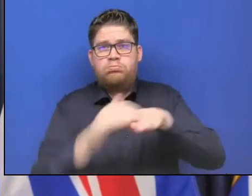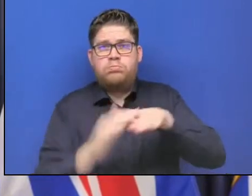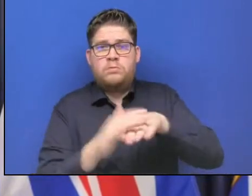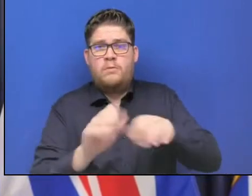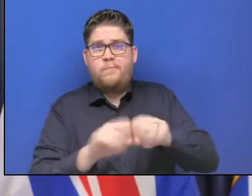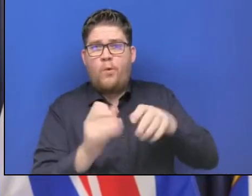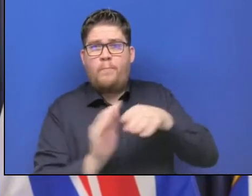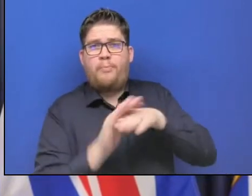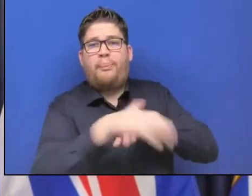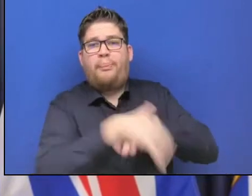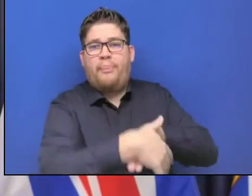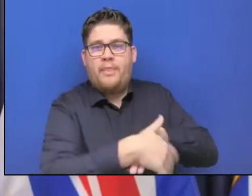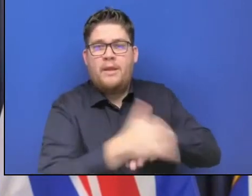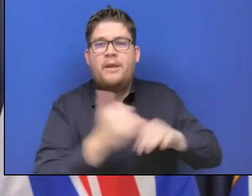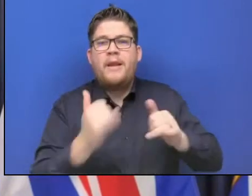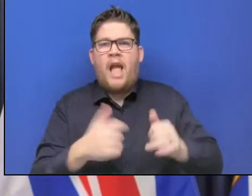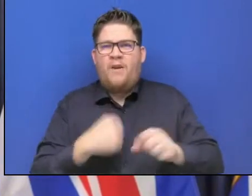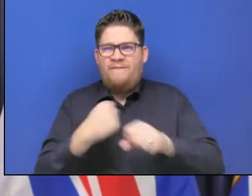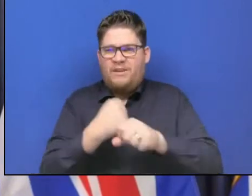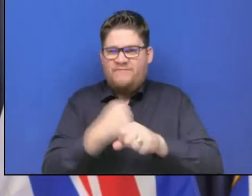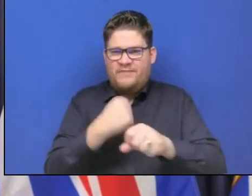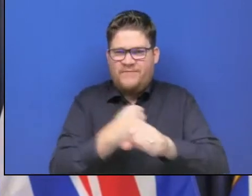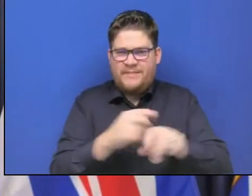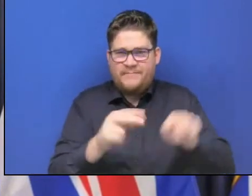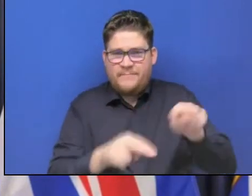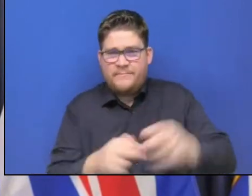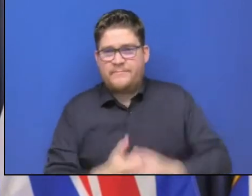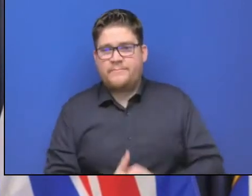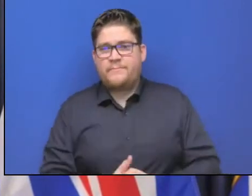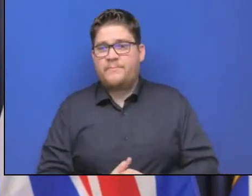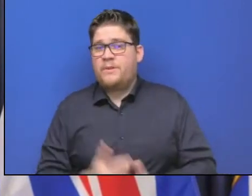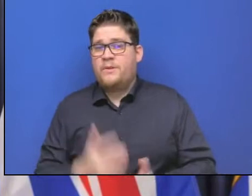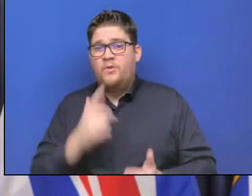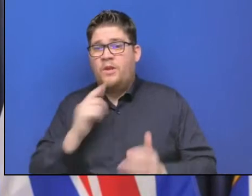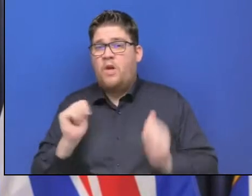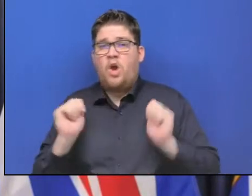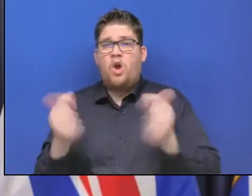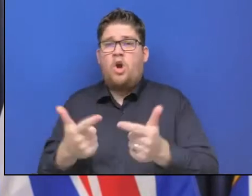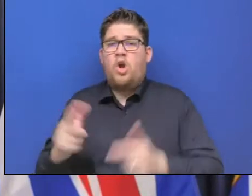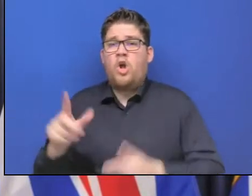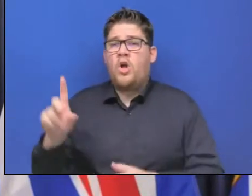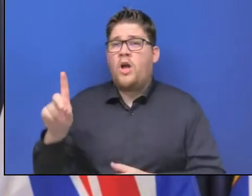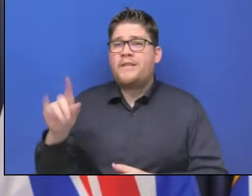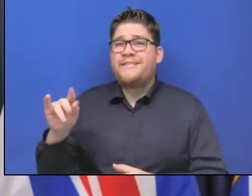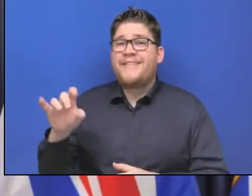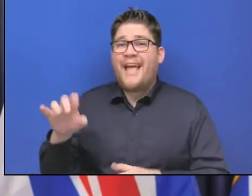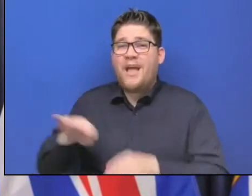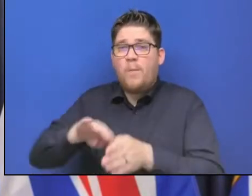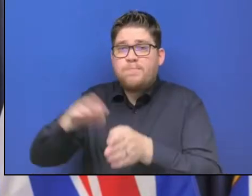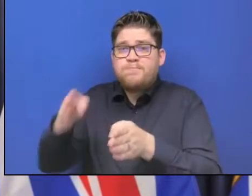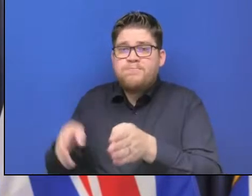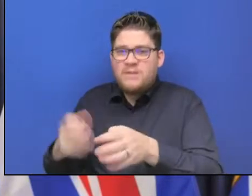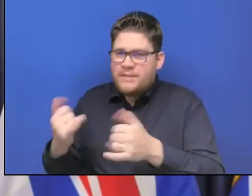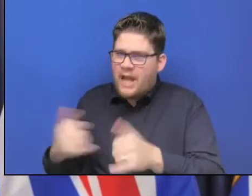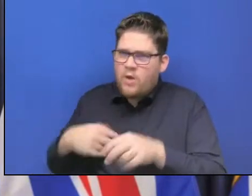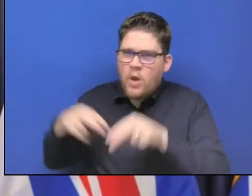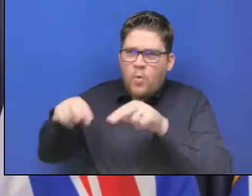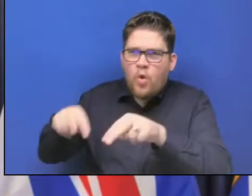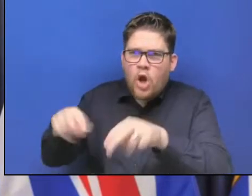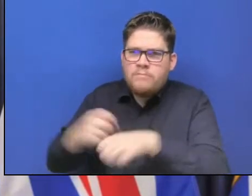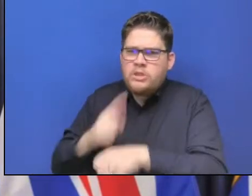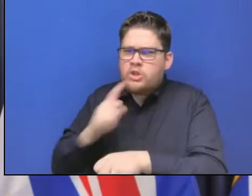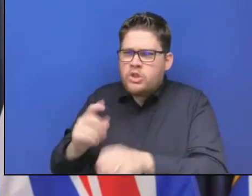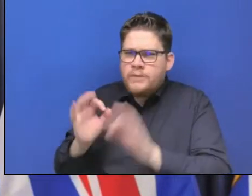so, the entire region is getting the attention and the focus to make sure that